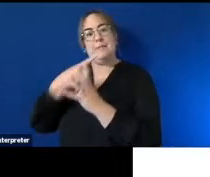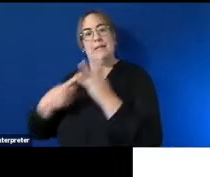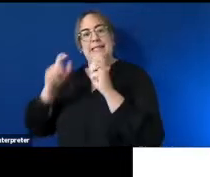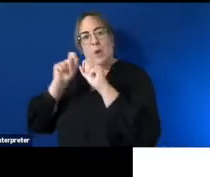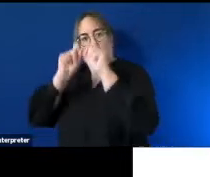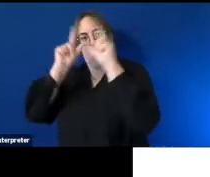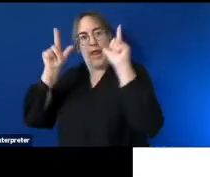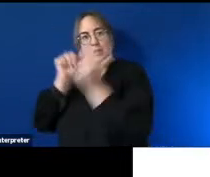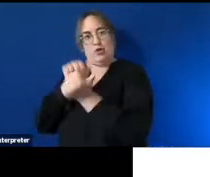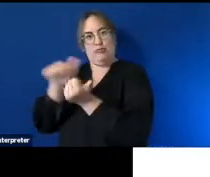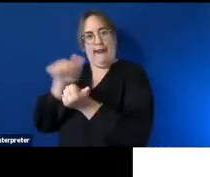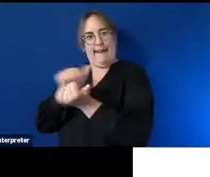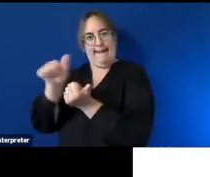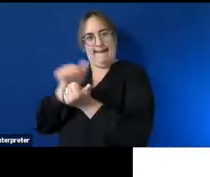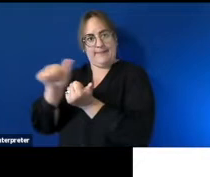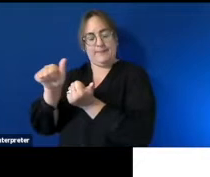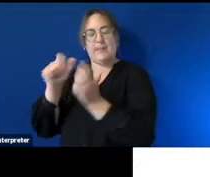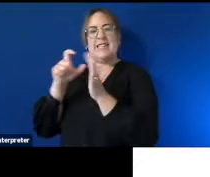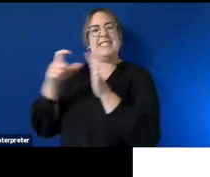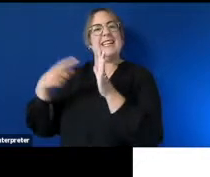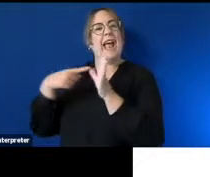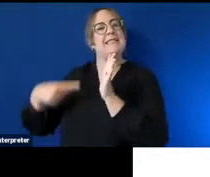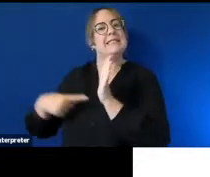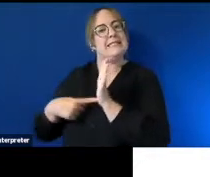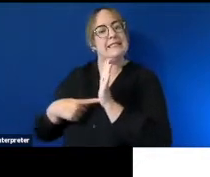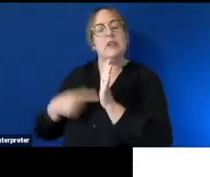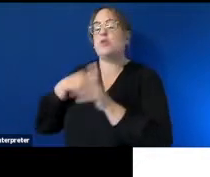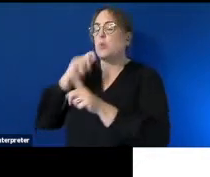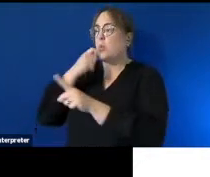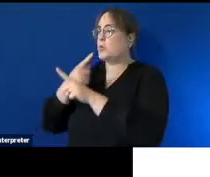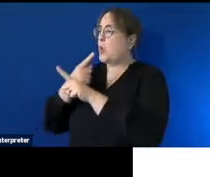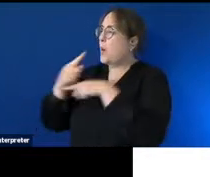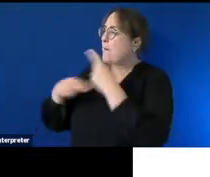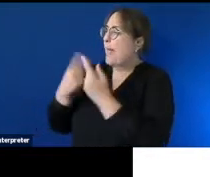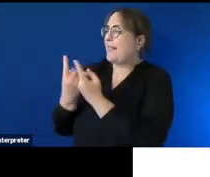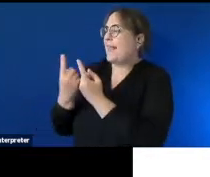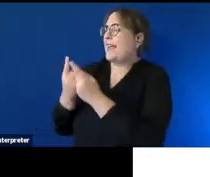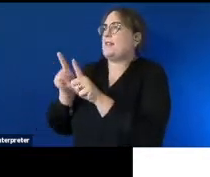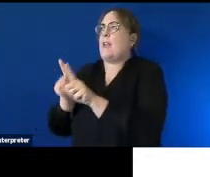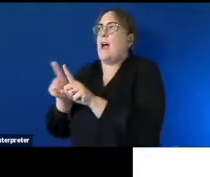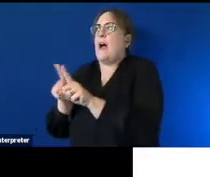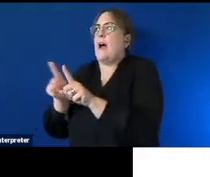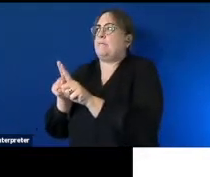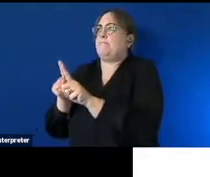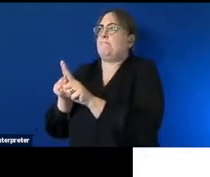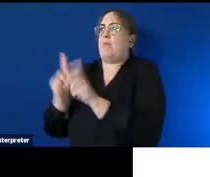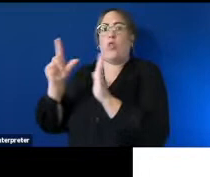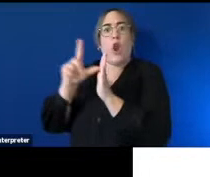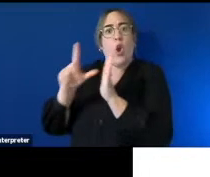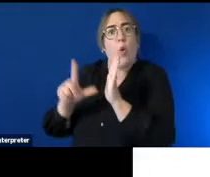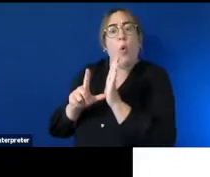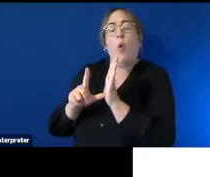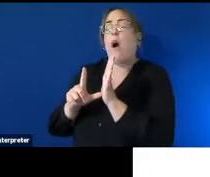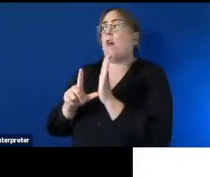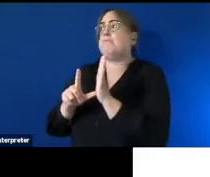a uh a general overview on disability so we'll cover key topics like uh we'll go through the legalities we'll go through stereotypes